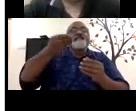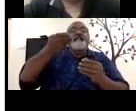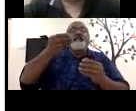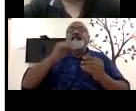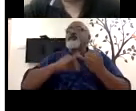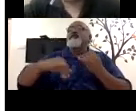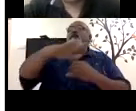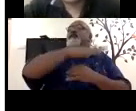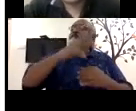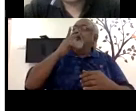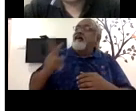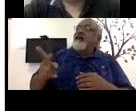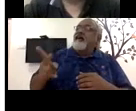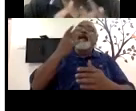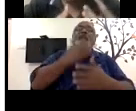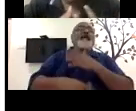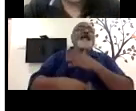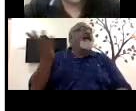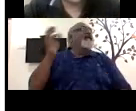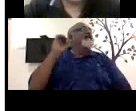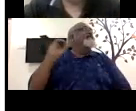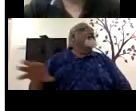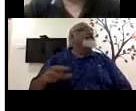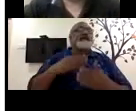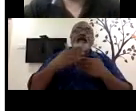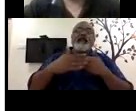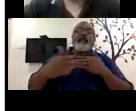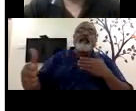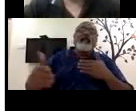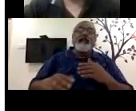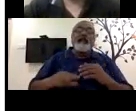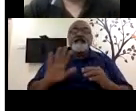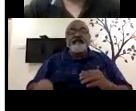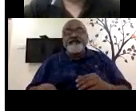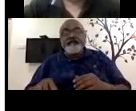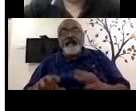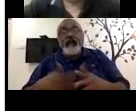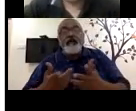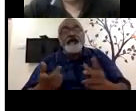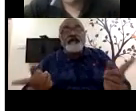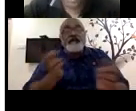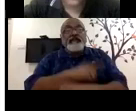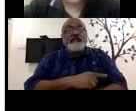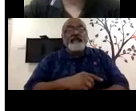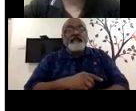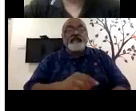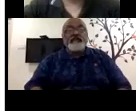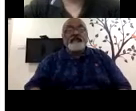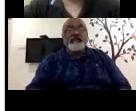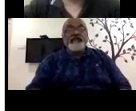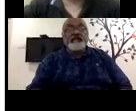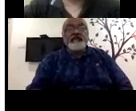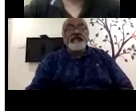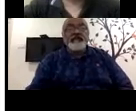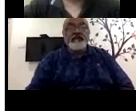looks, uh, at it. And so it's a problem of the society. This is the context. How do we reverse this? The only, only